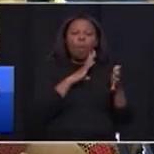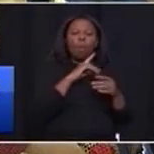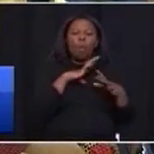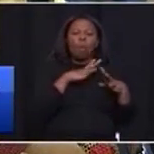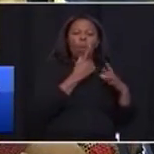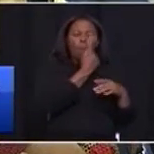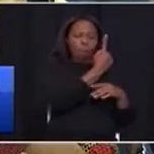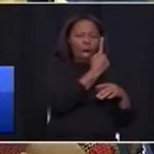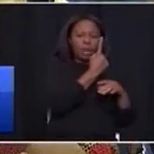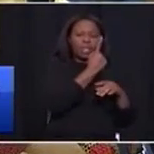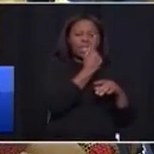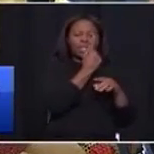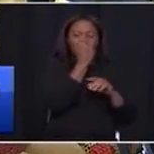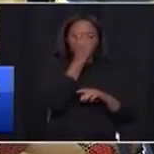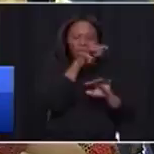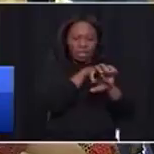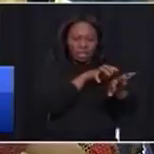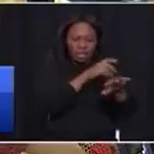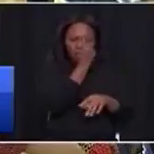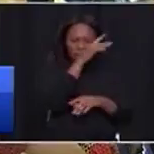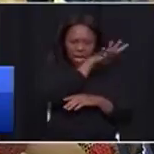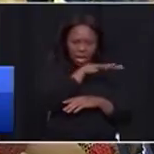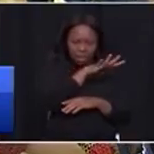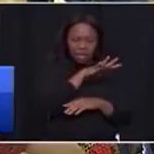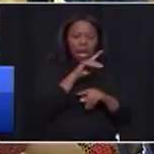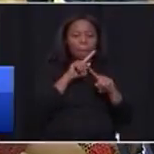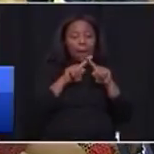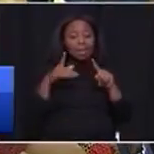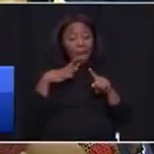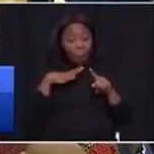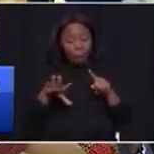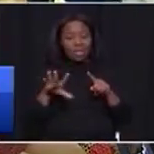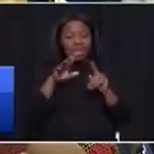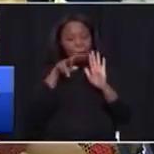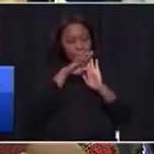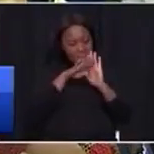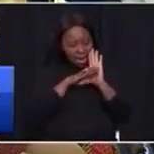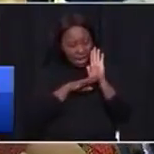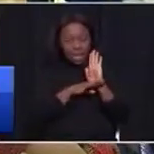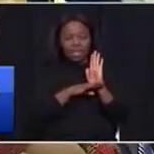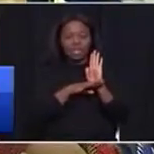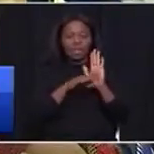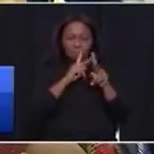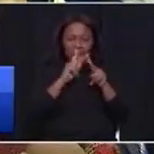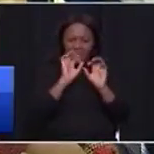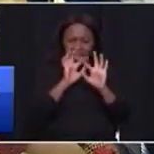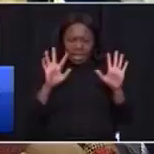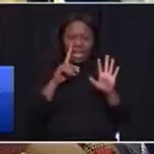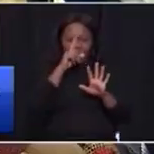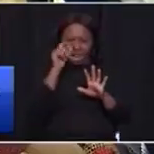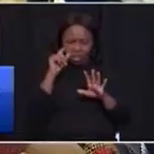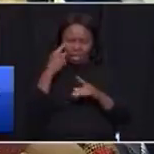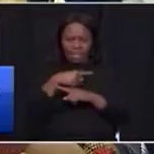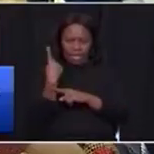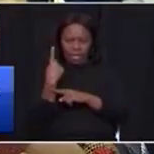township. So, Emisi Maile, I need a plan in 100 days on all that. I will